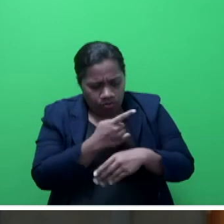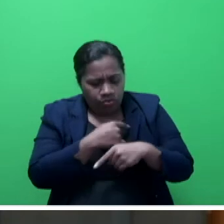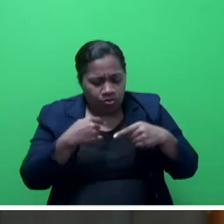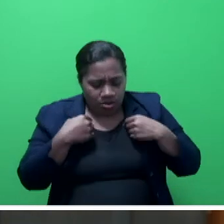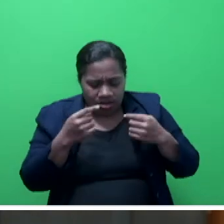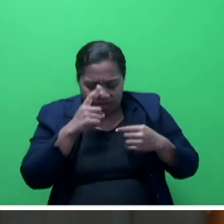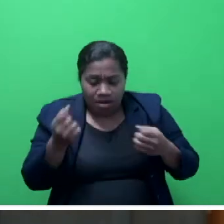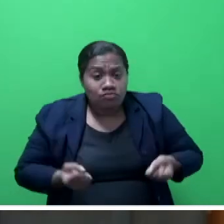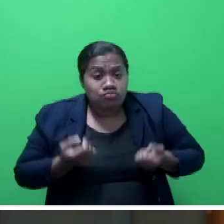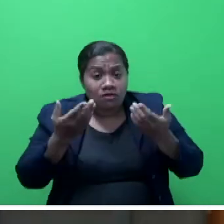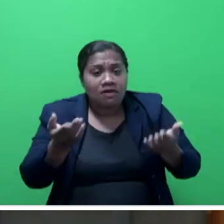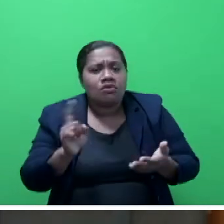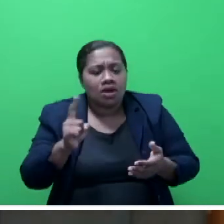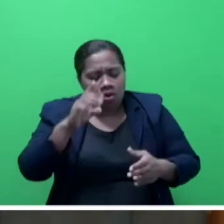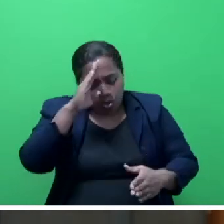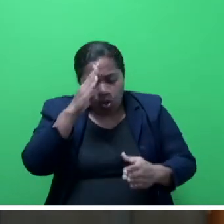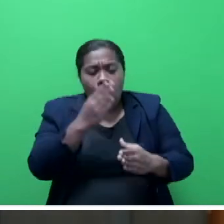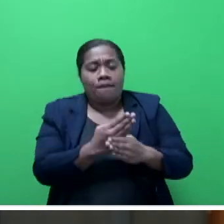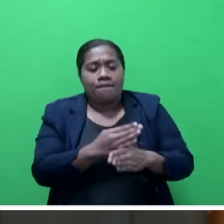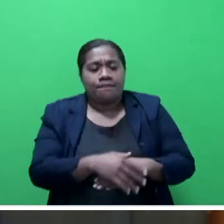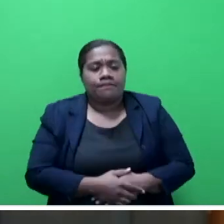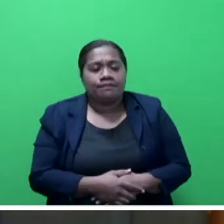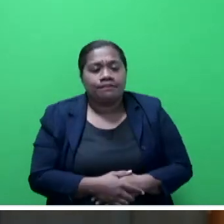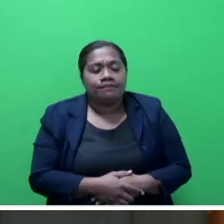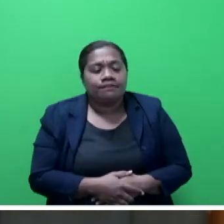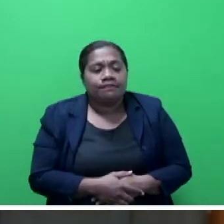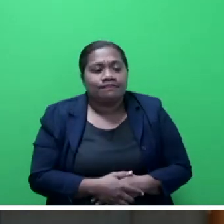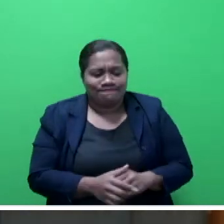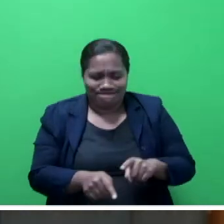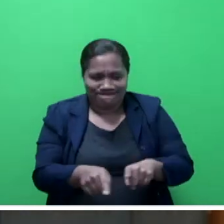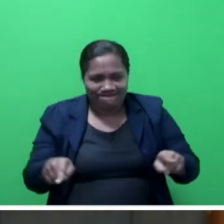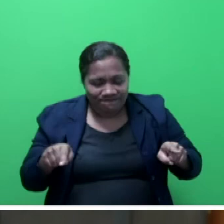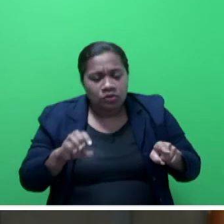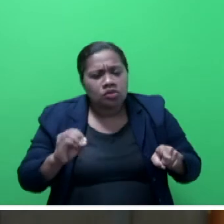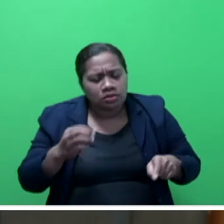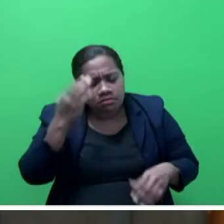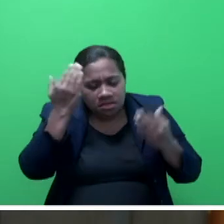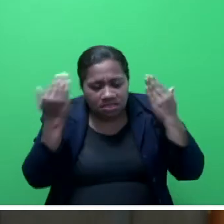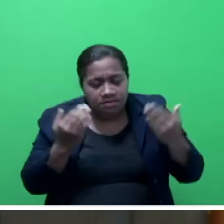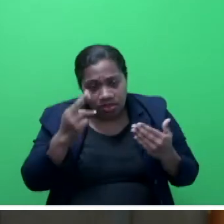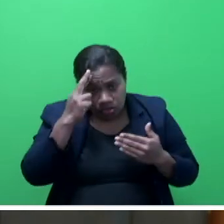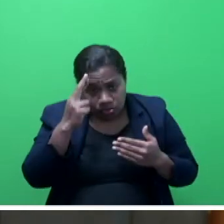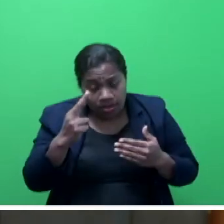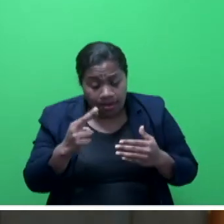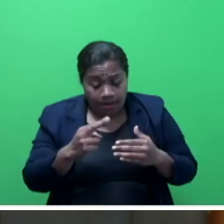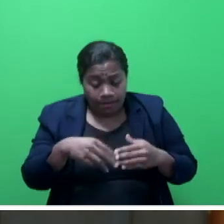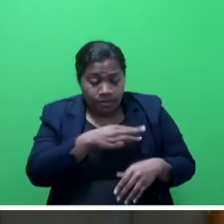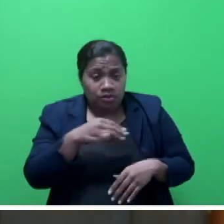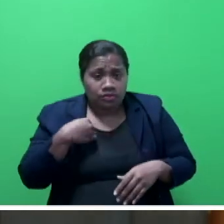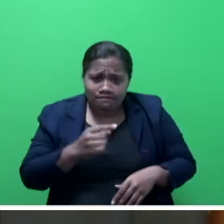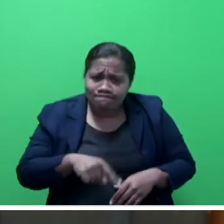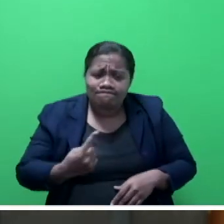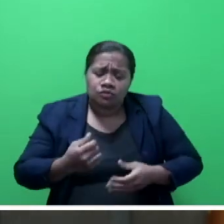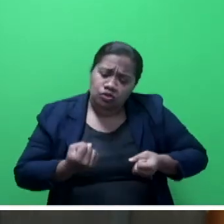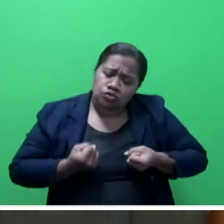with a ray of hope through these programs. Mr Speaker Say, the ministry has continued to promote sports and